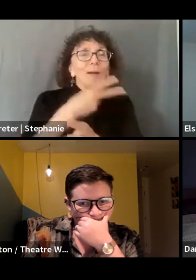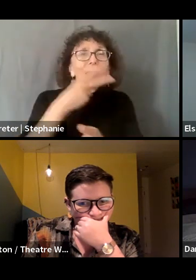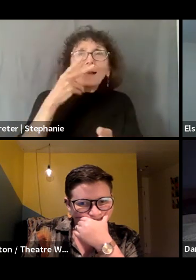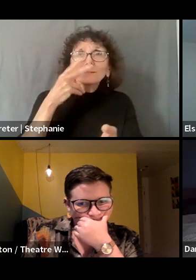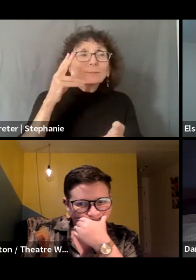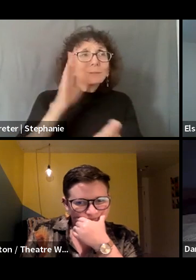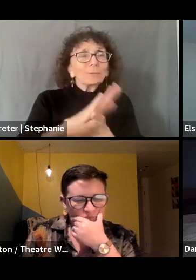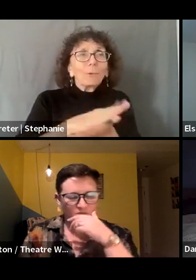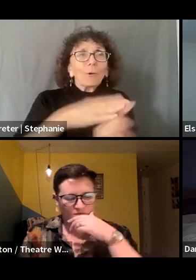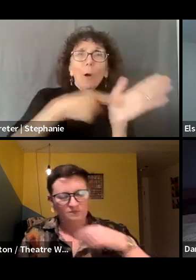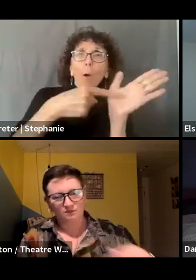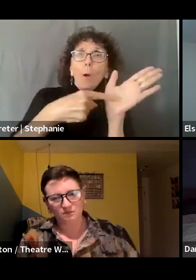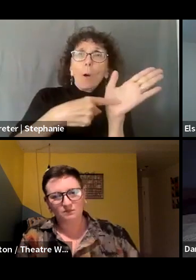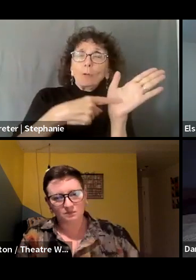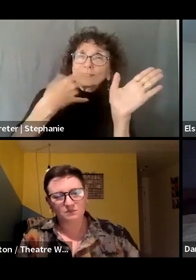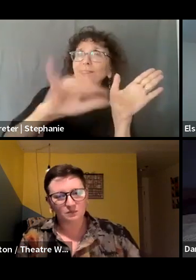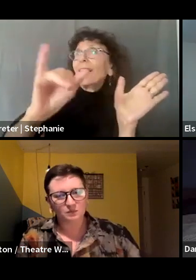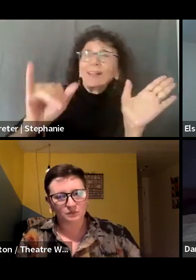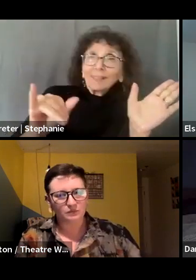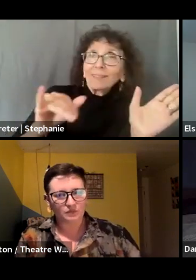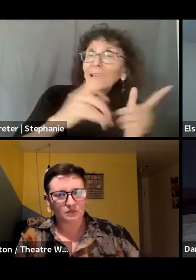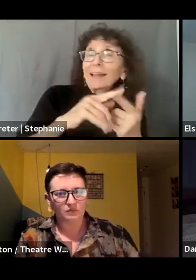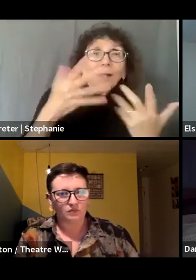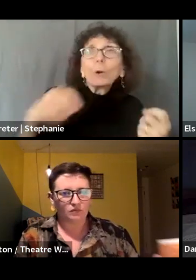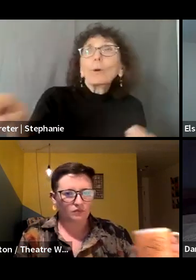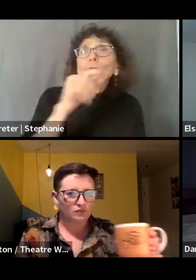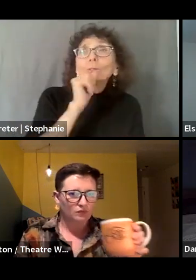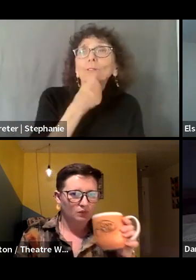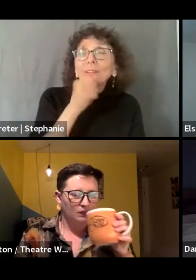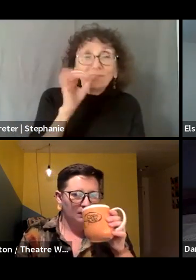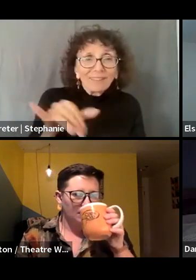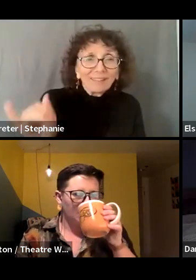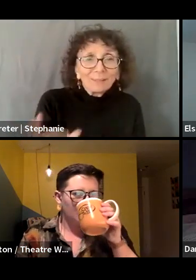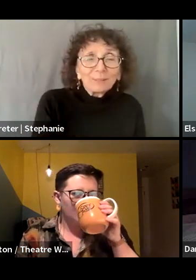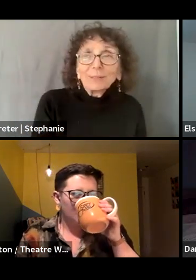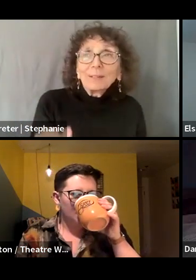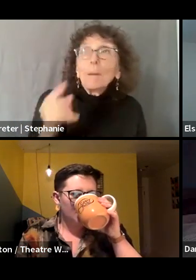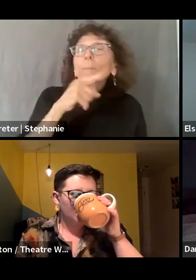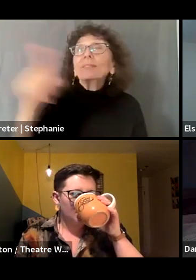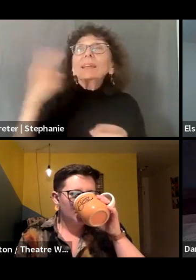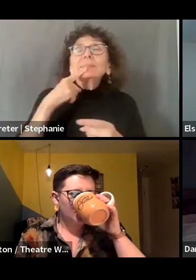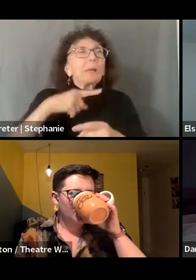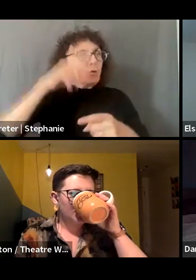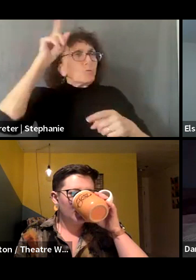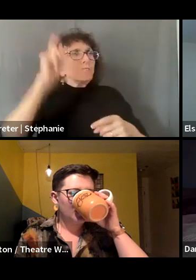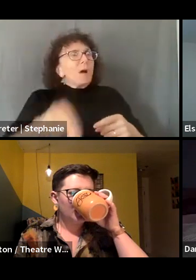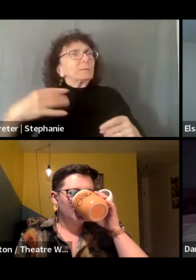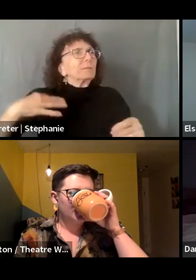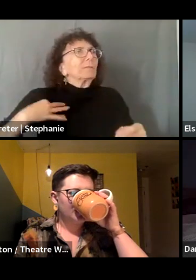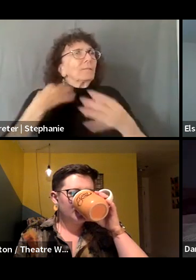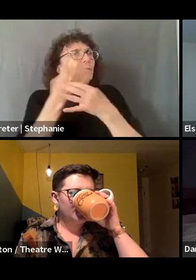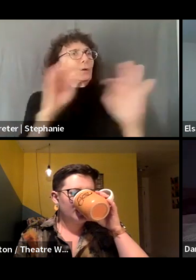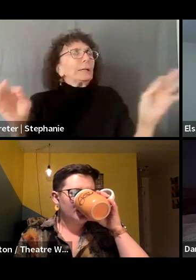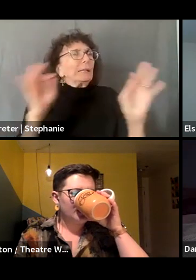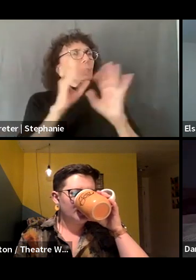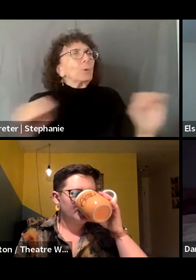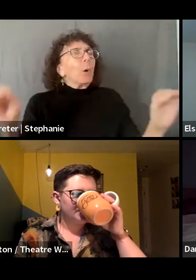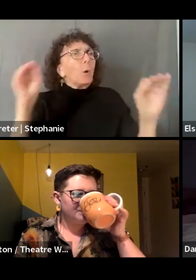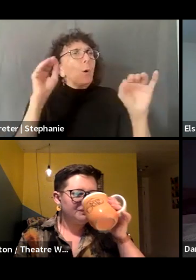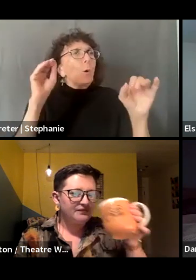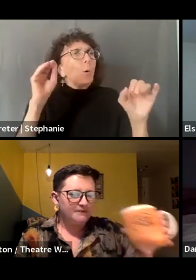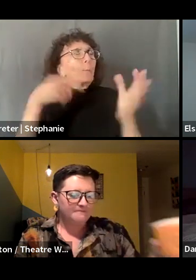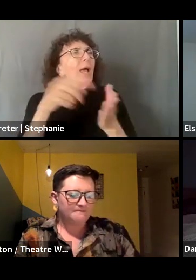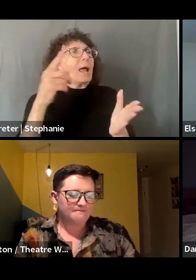And I think that those stories, as Elsa's saying, are really, they're so strong and so